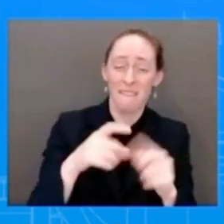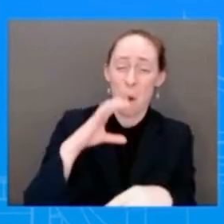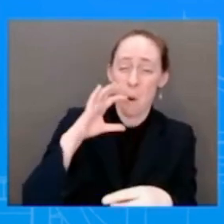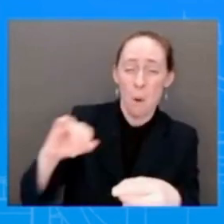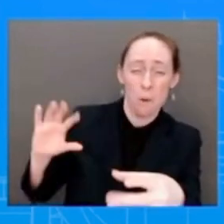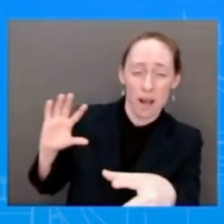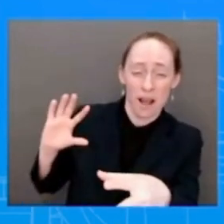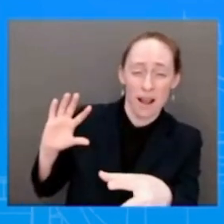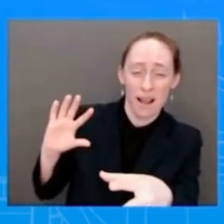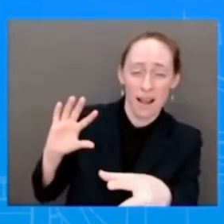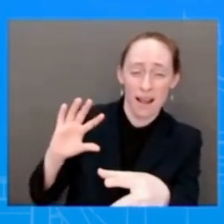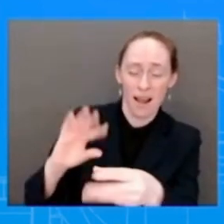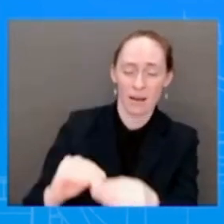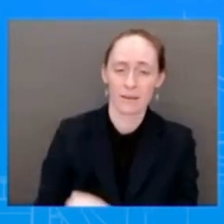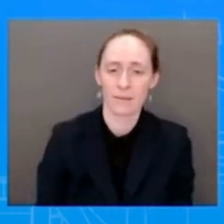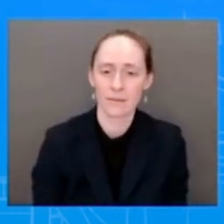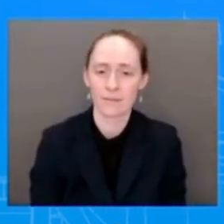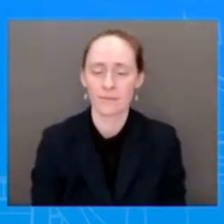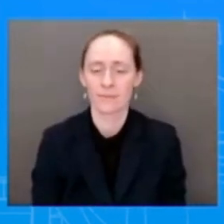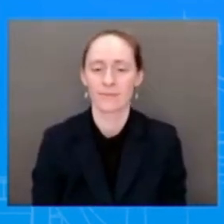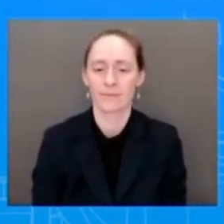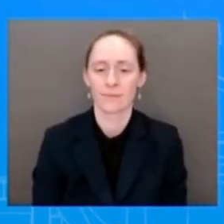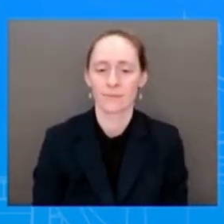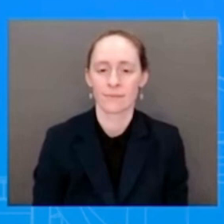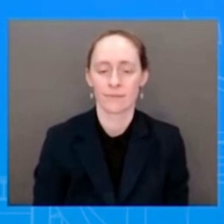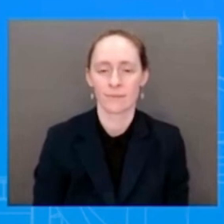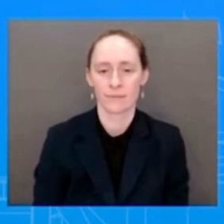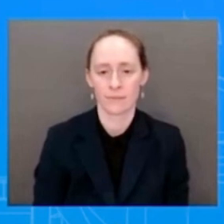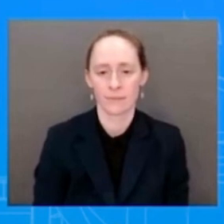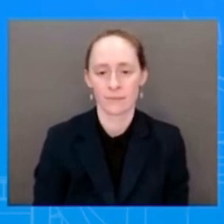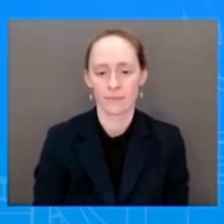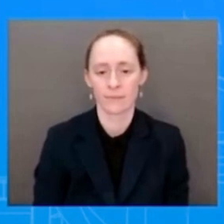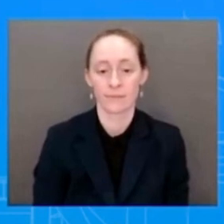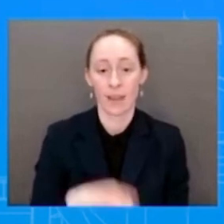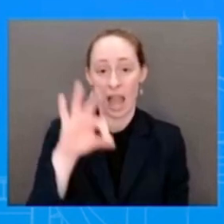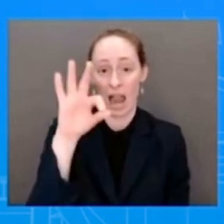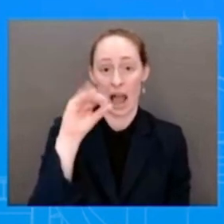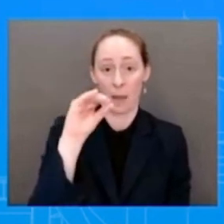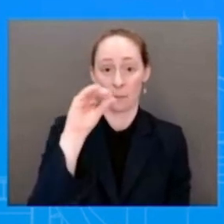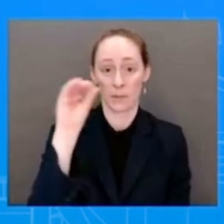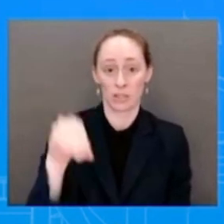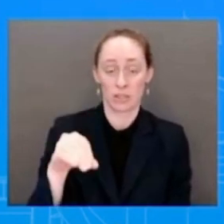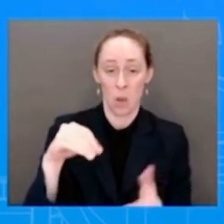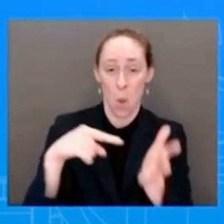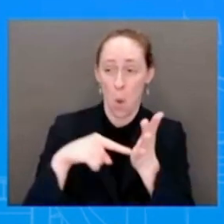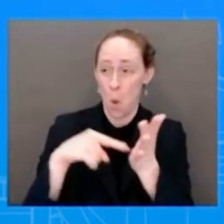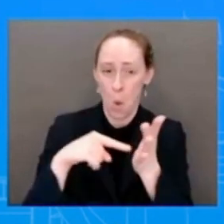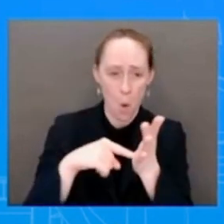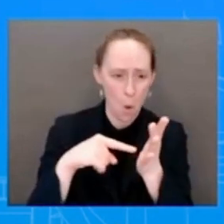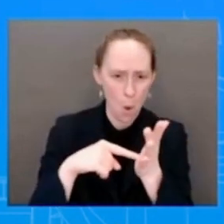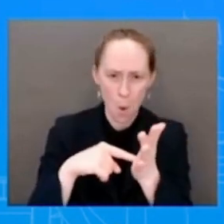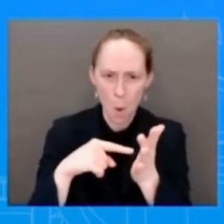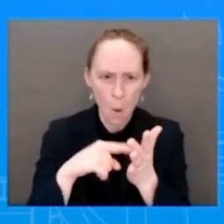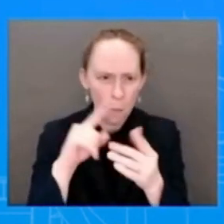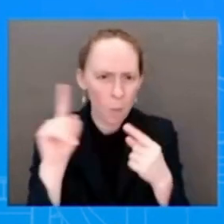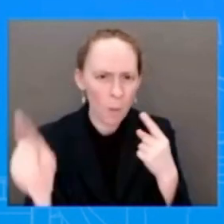currently, 90% of that debt happened before the President even walked into office. So it is